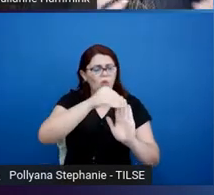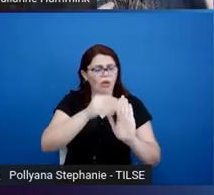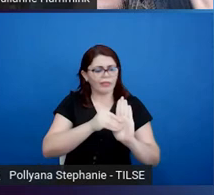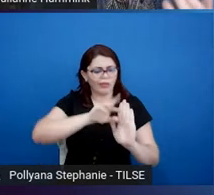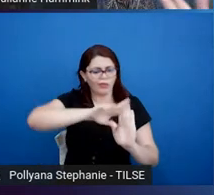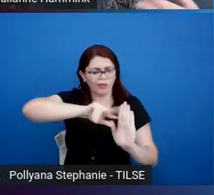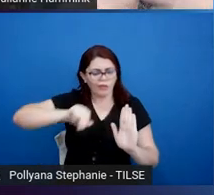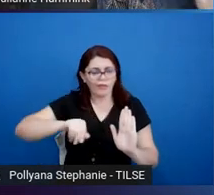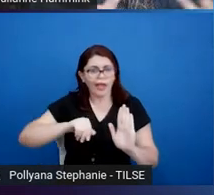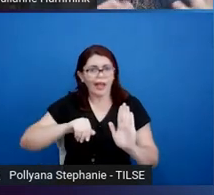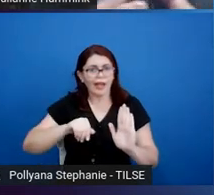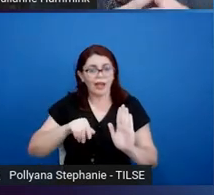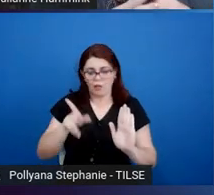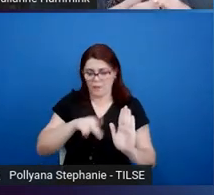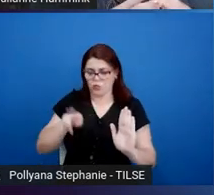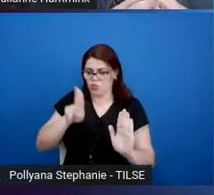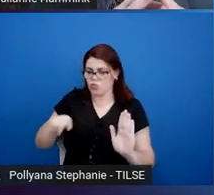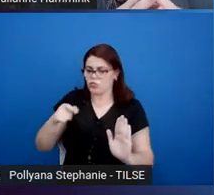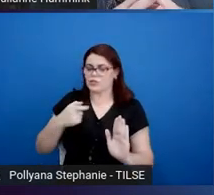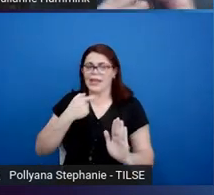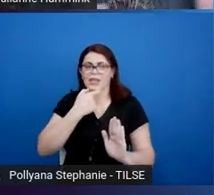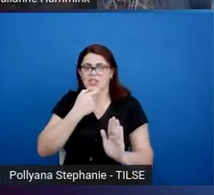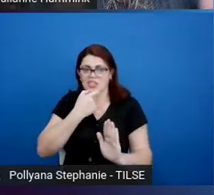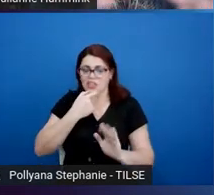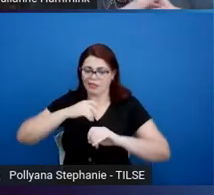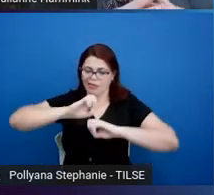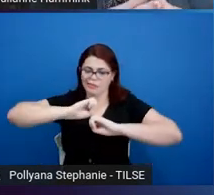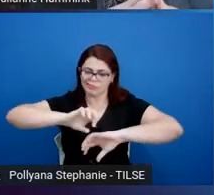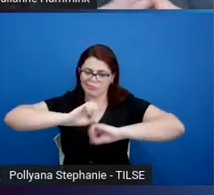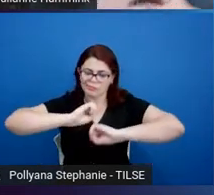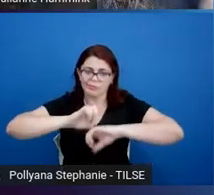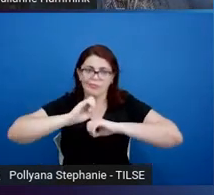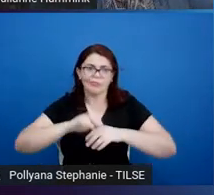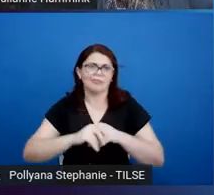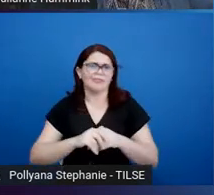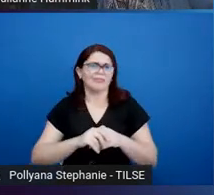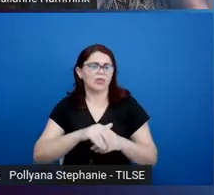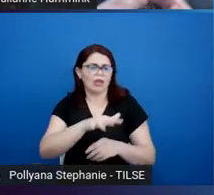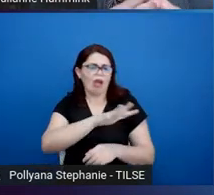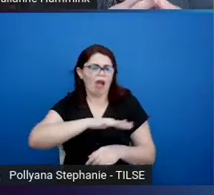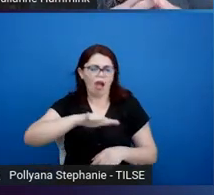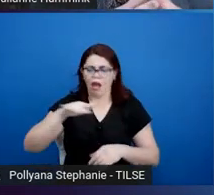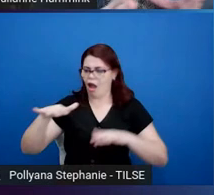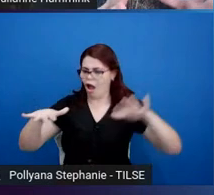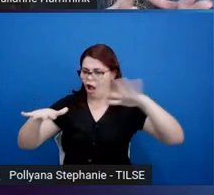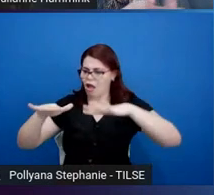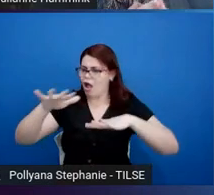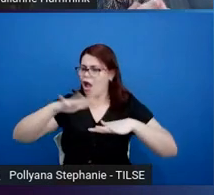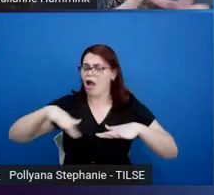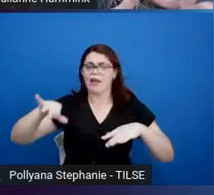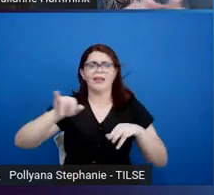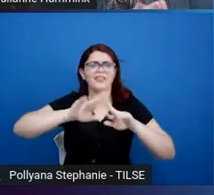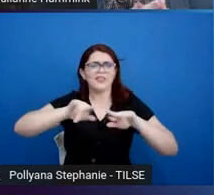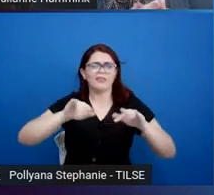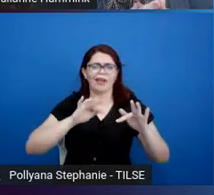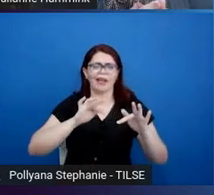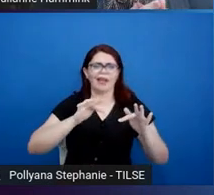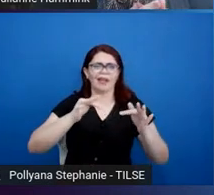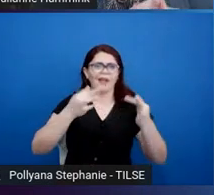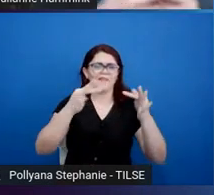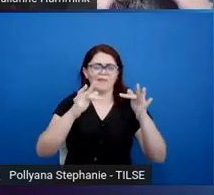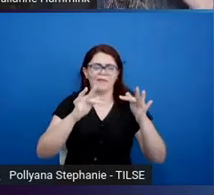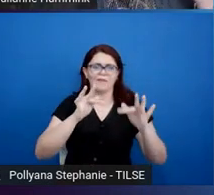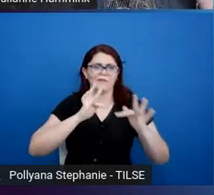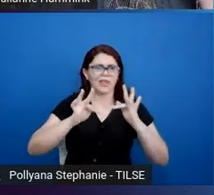They're professors of various fields, physics, urban planning. We have someone in the workshop